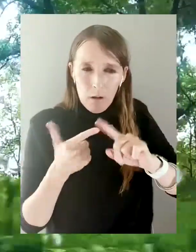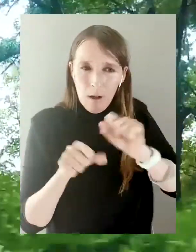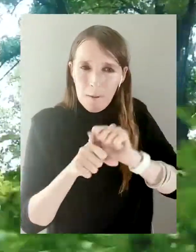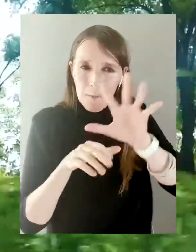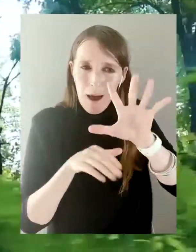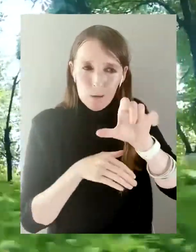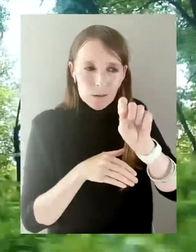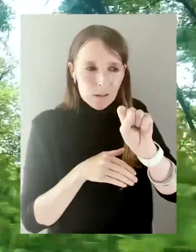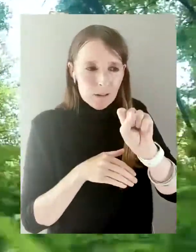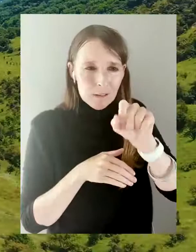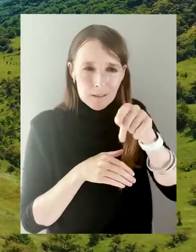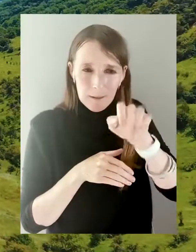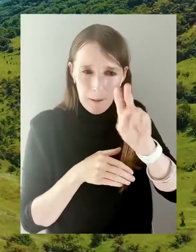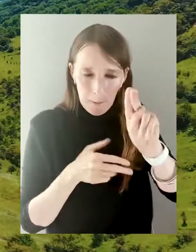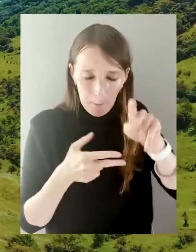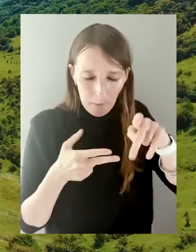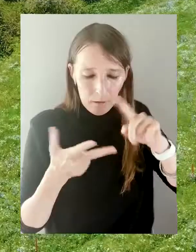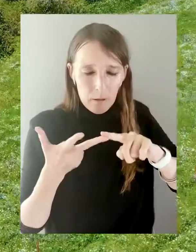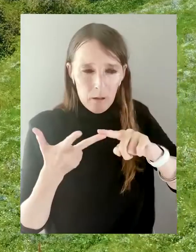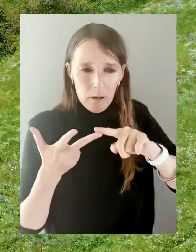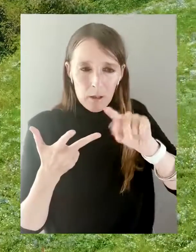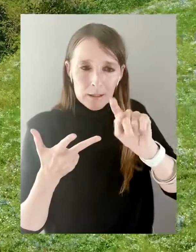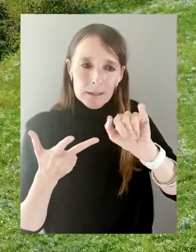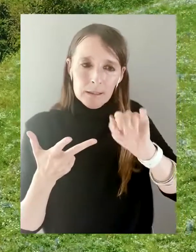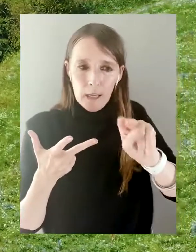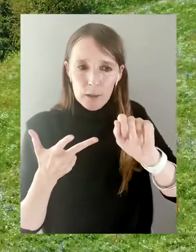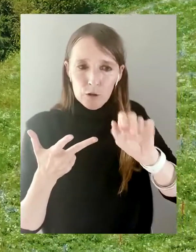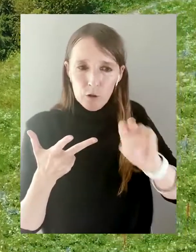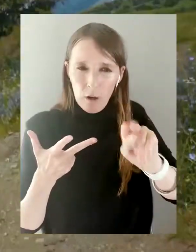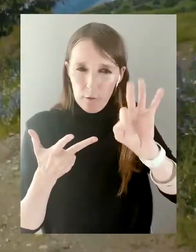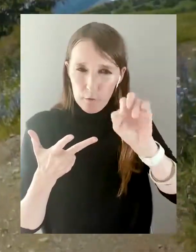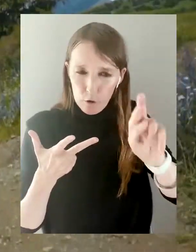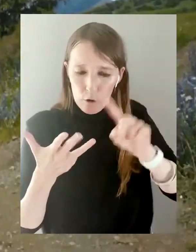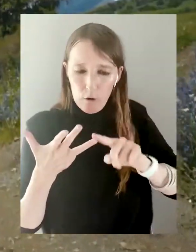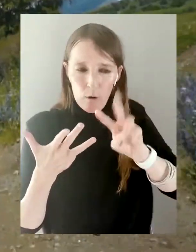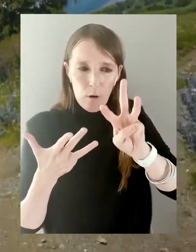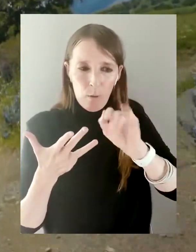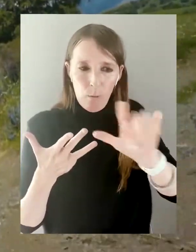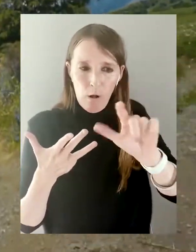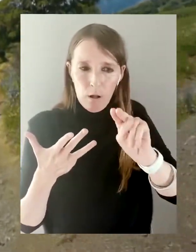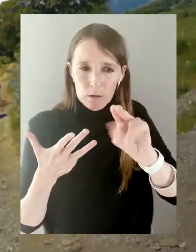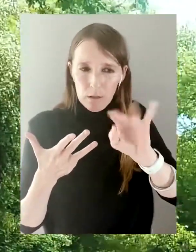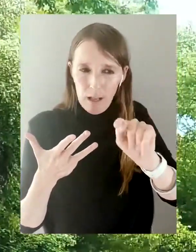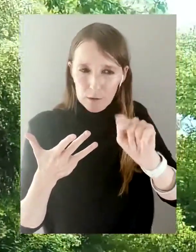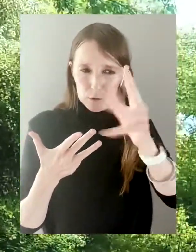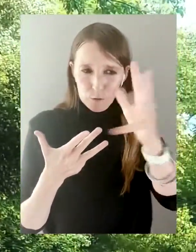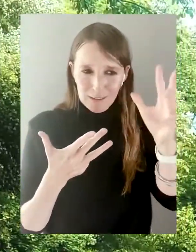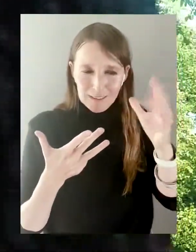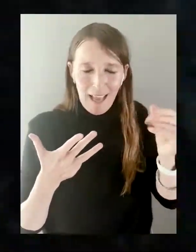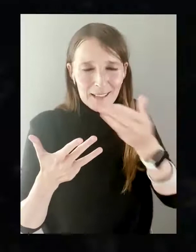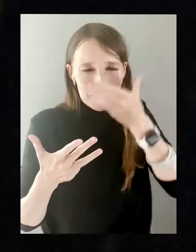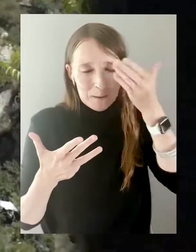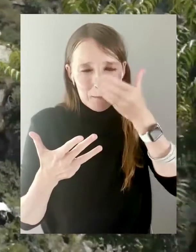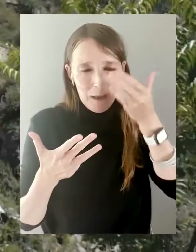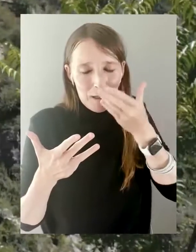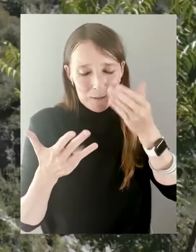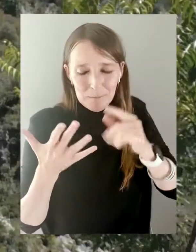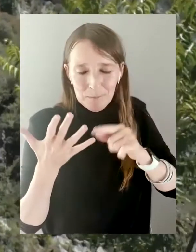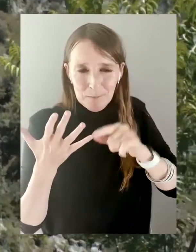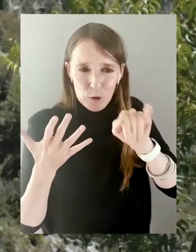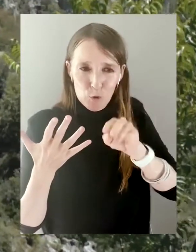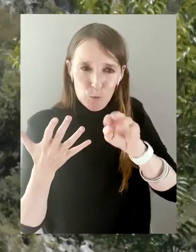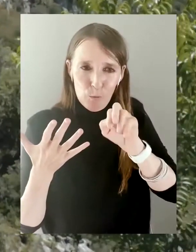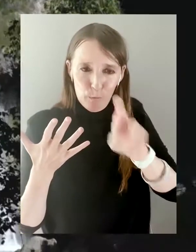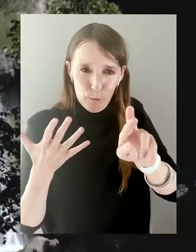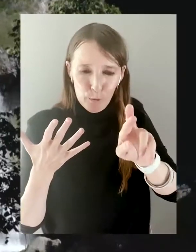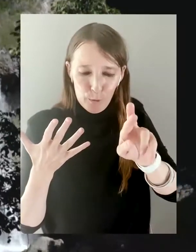subalpine meadows, mountain steppes, lush tianshan fears or walnut trees, and certainly enjoy the views